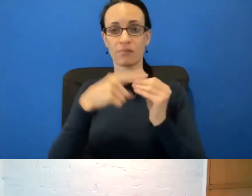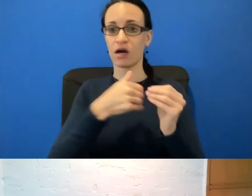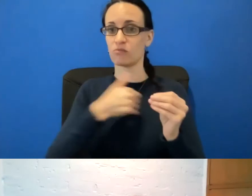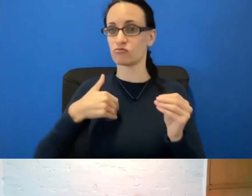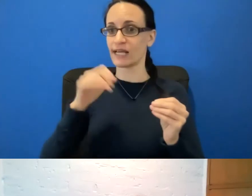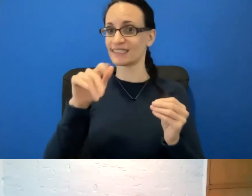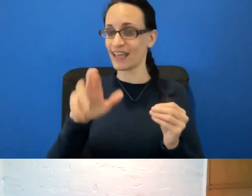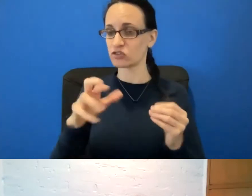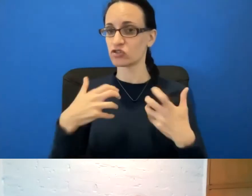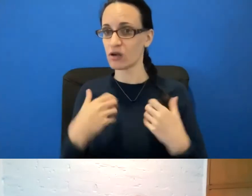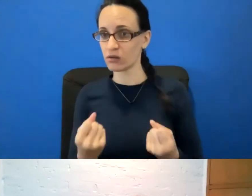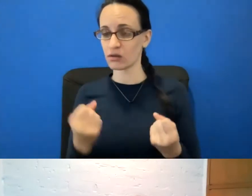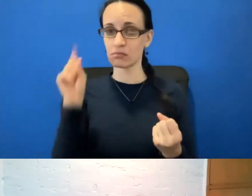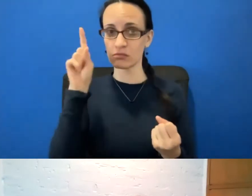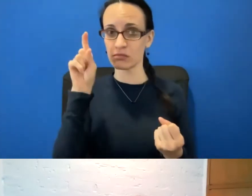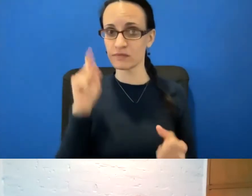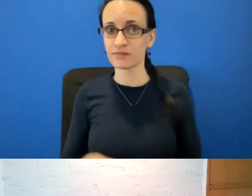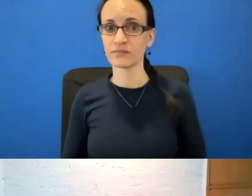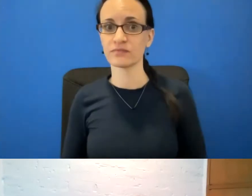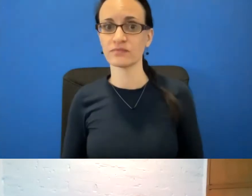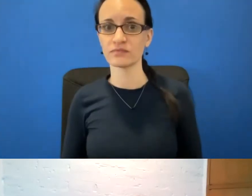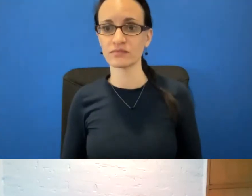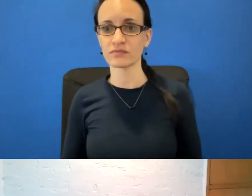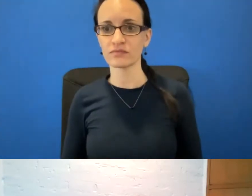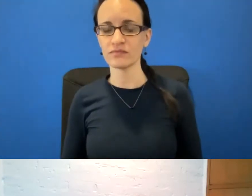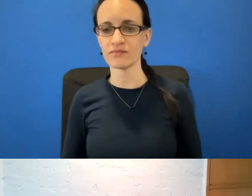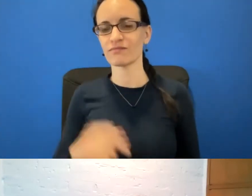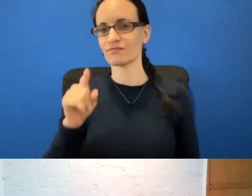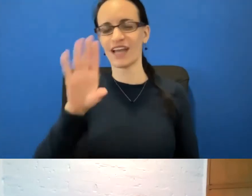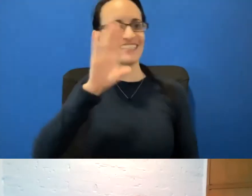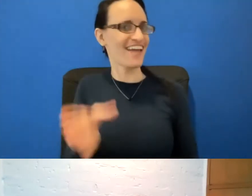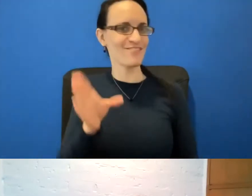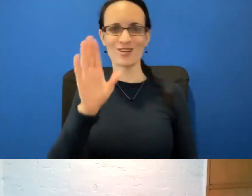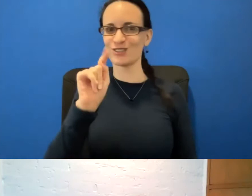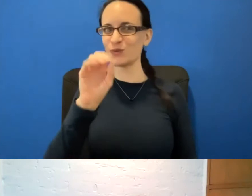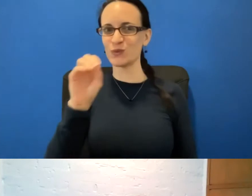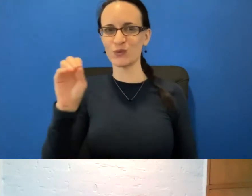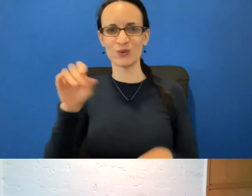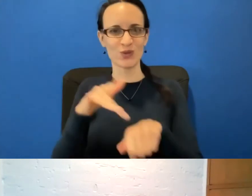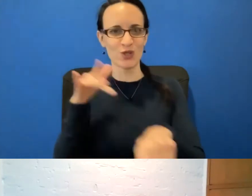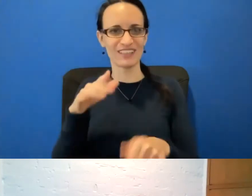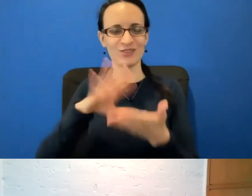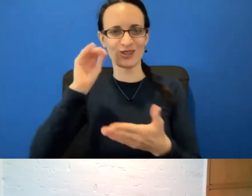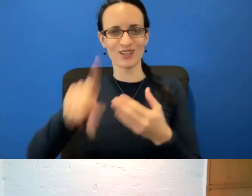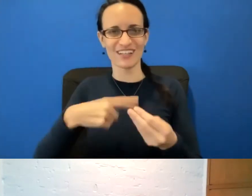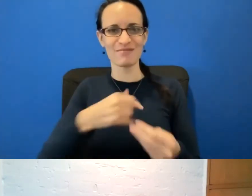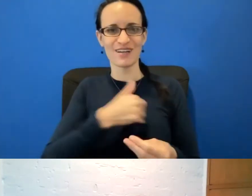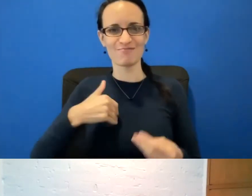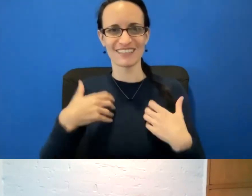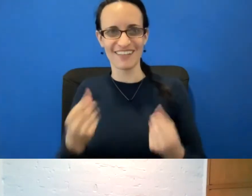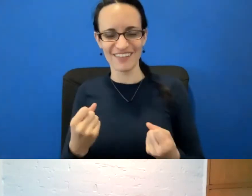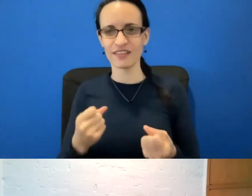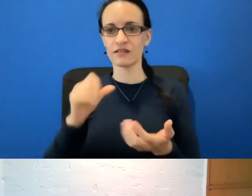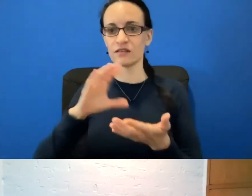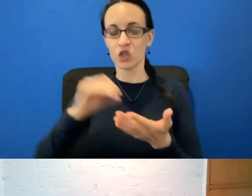breast cancer and breast health? It is never too early to learn about breast health, to learn what your